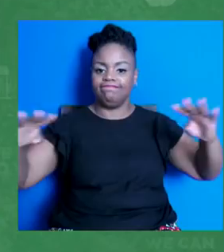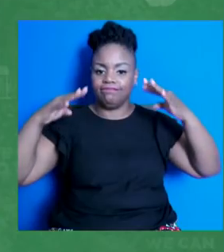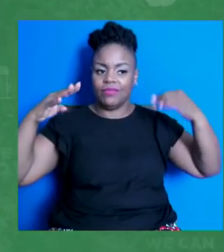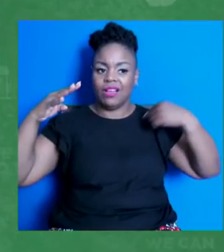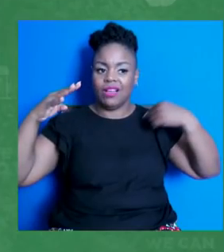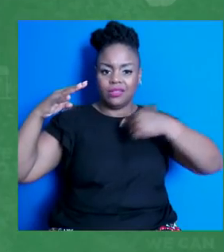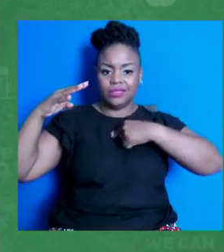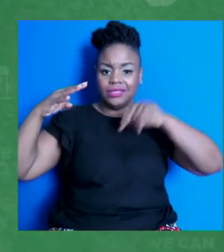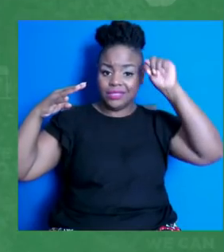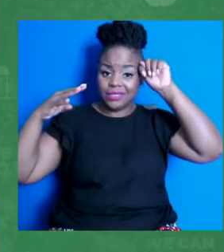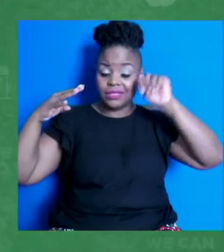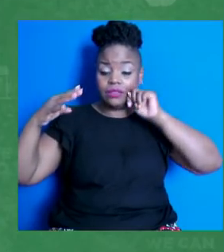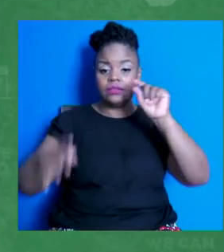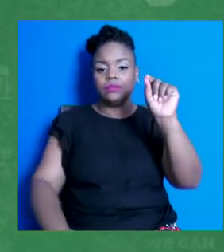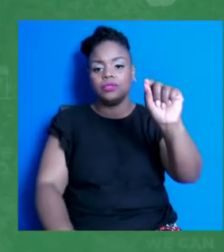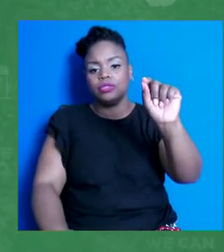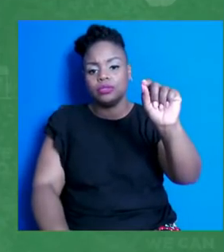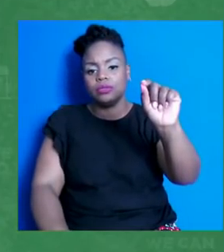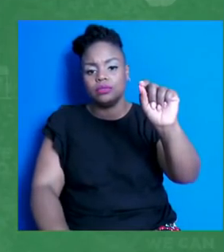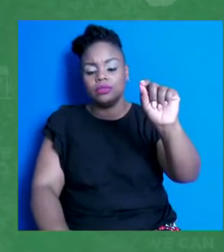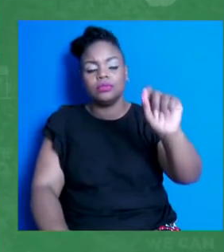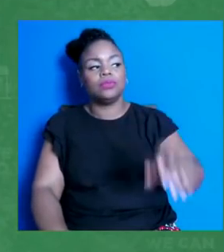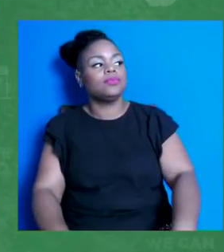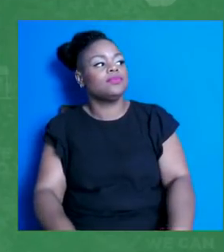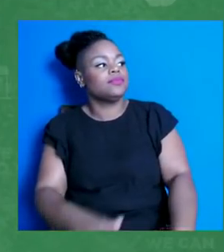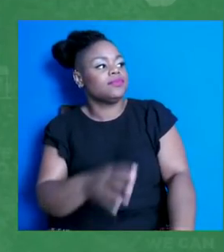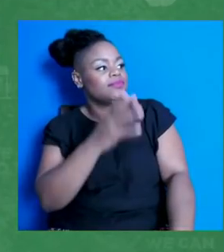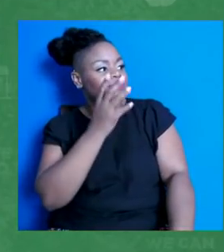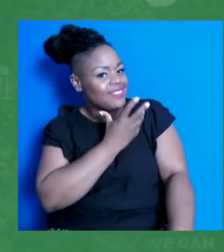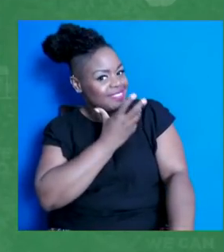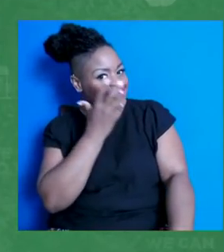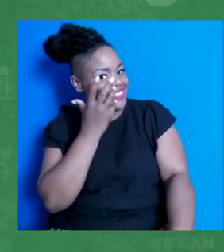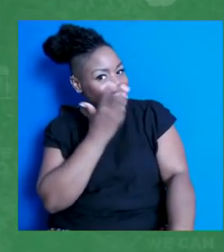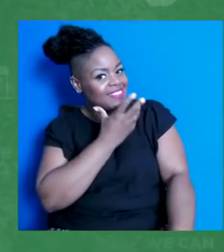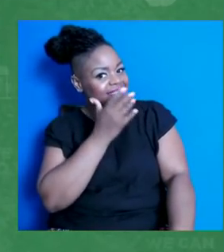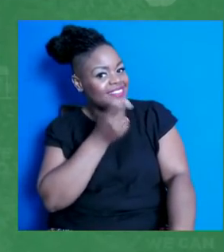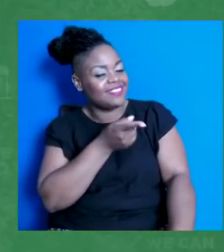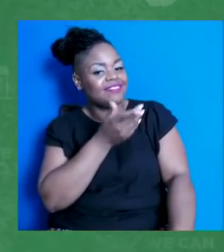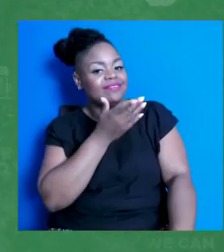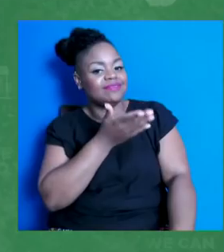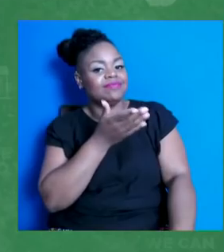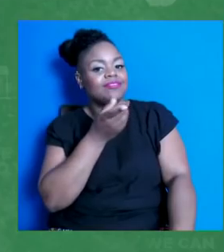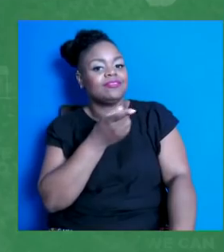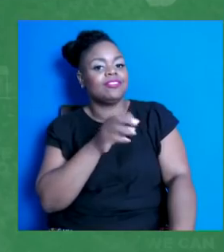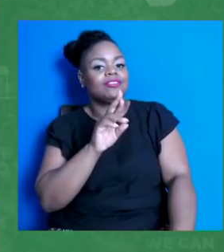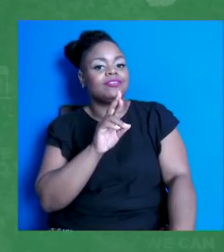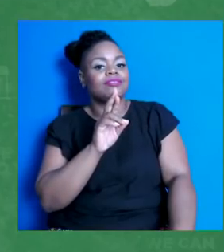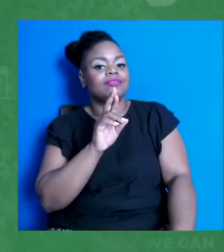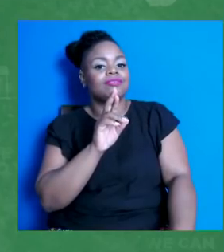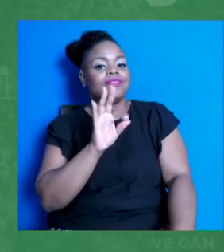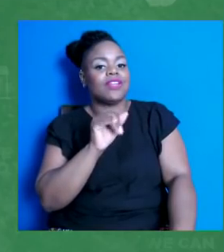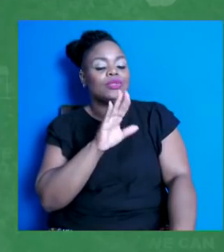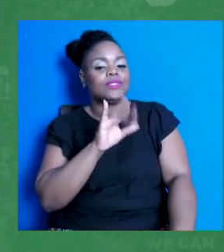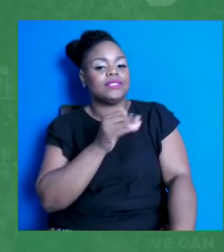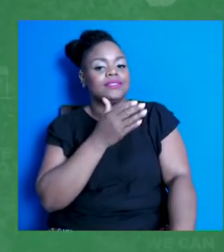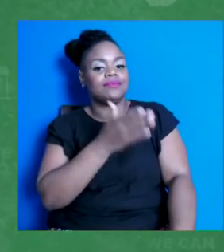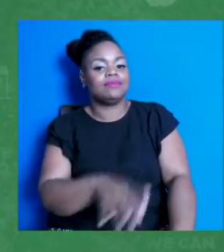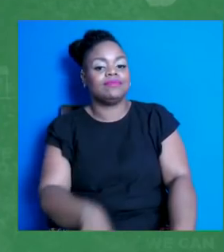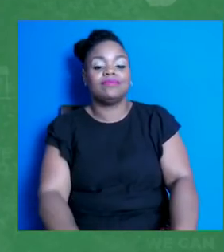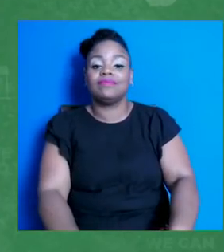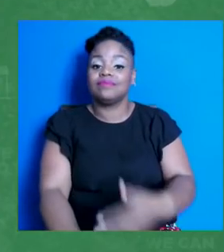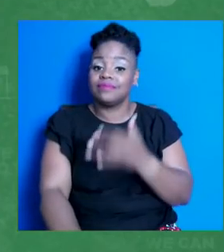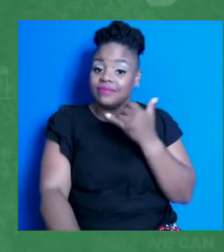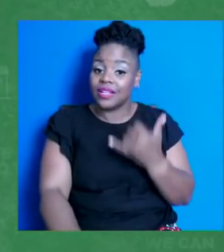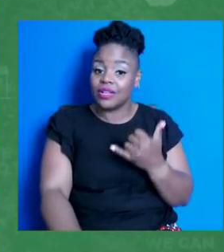thank you so much for that. Very inspiring. Dr. Fauci, back to you. Dr. Thank you. Thank you. Kelly, you started the